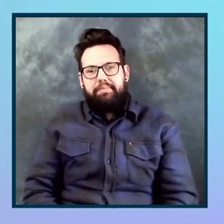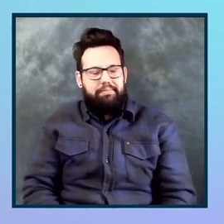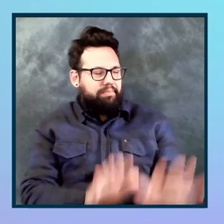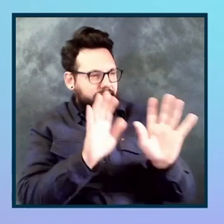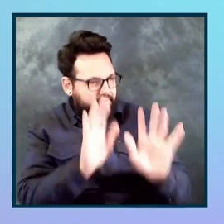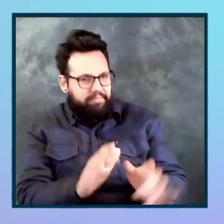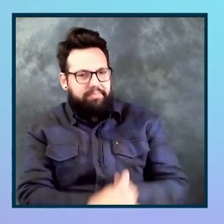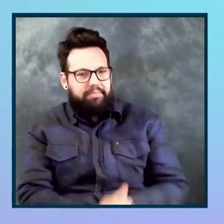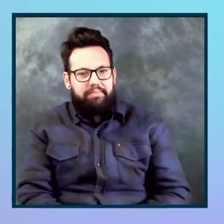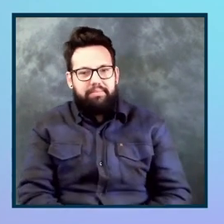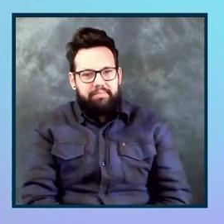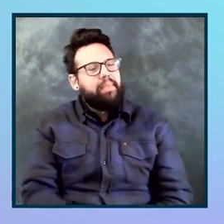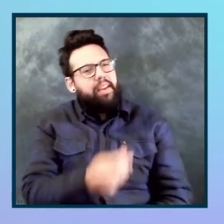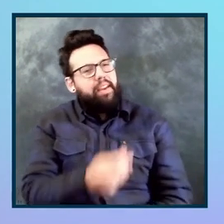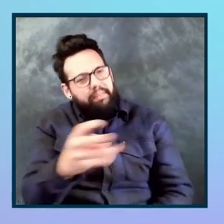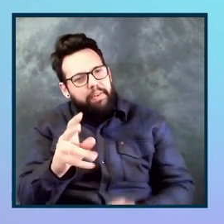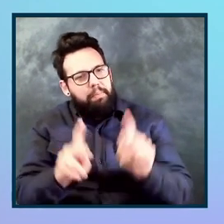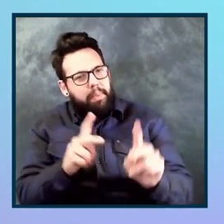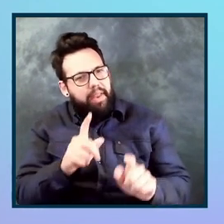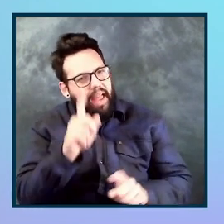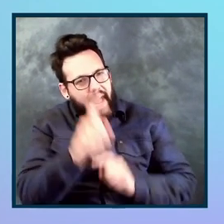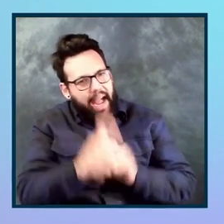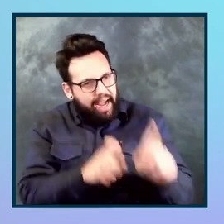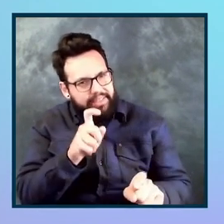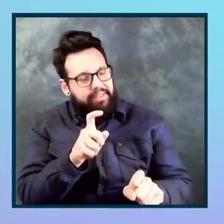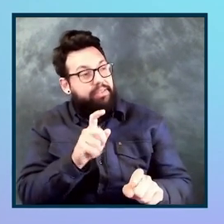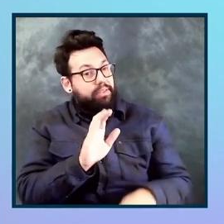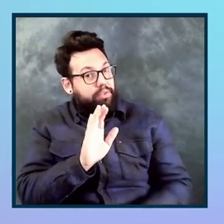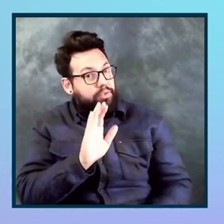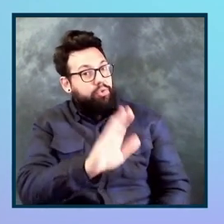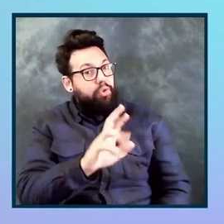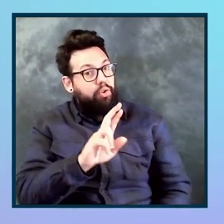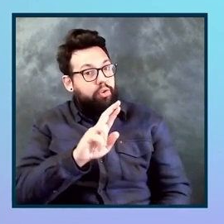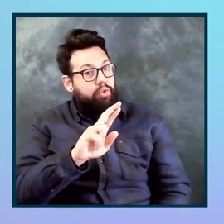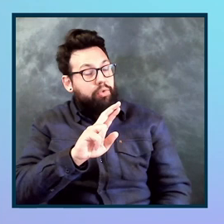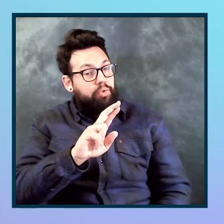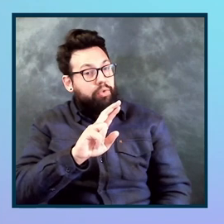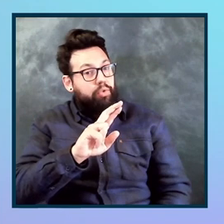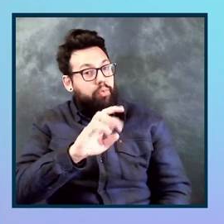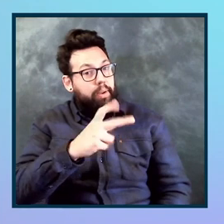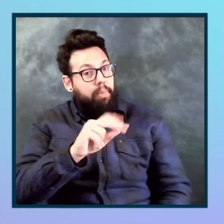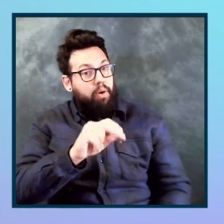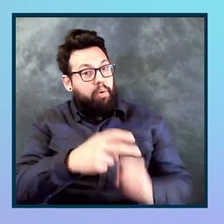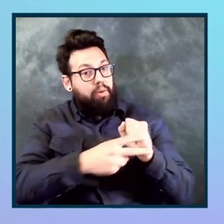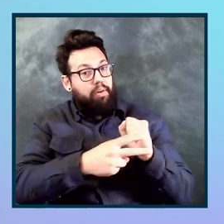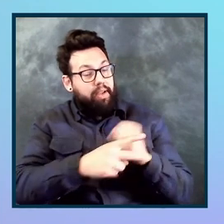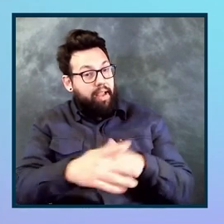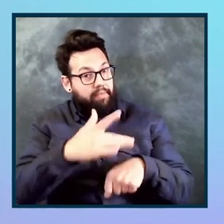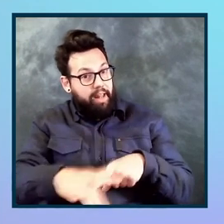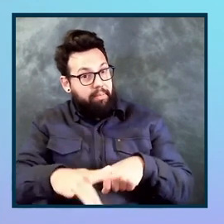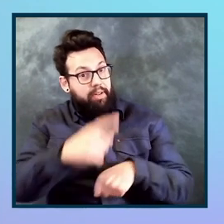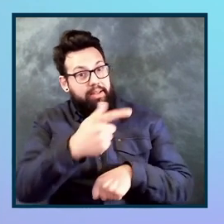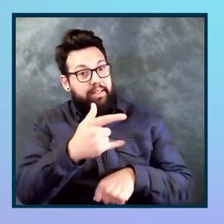Uh, a few people asked Harris, if your repo would is, is open and available on GitHub, is that something that you would mind sharing?